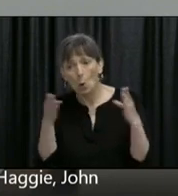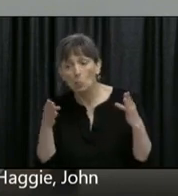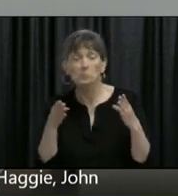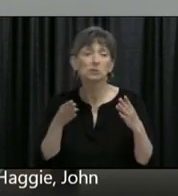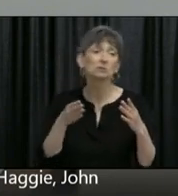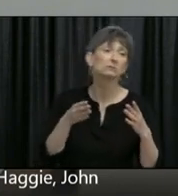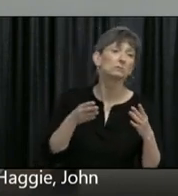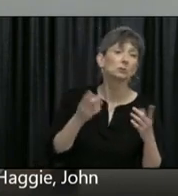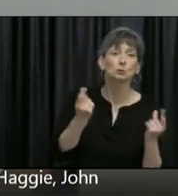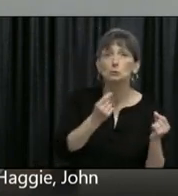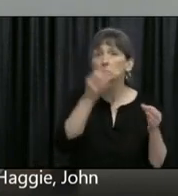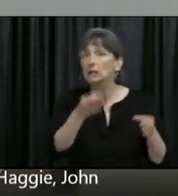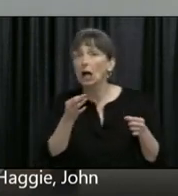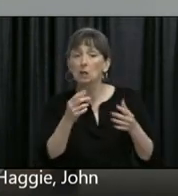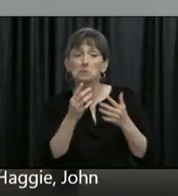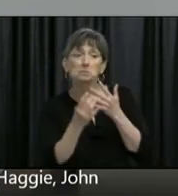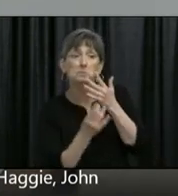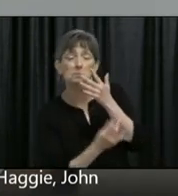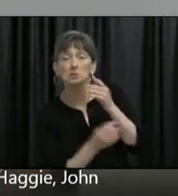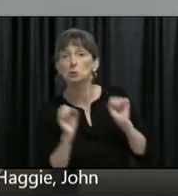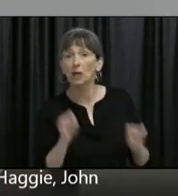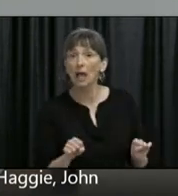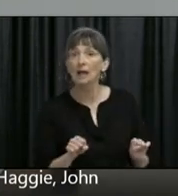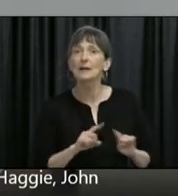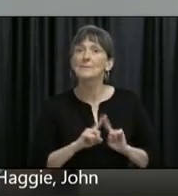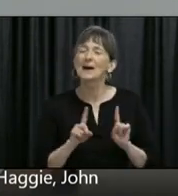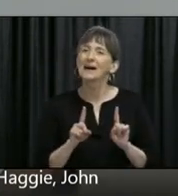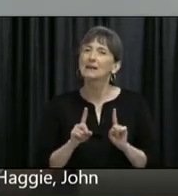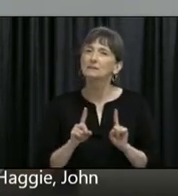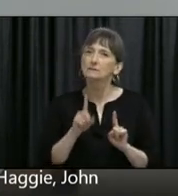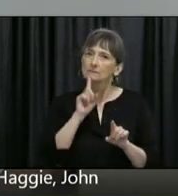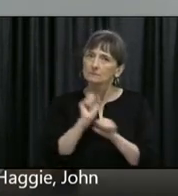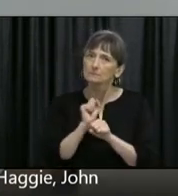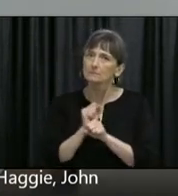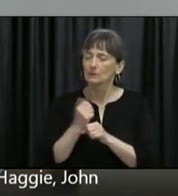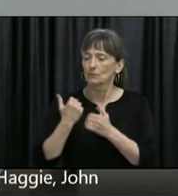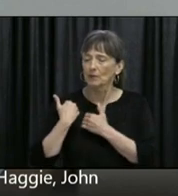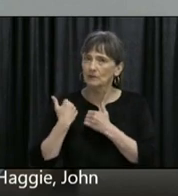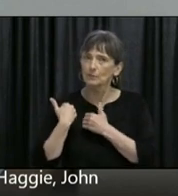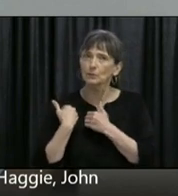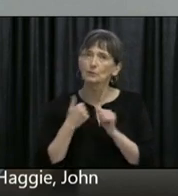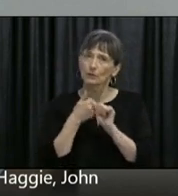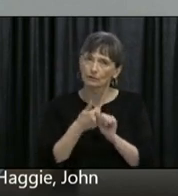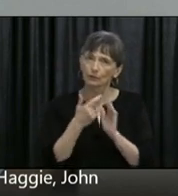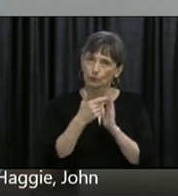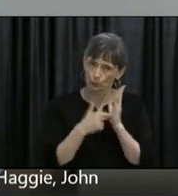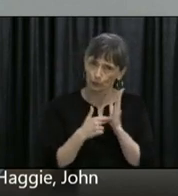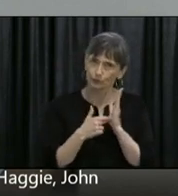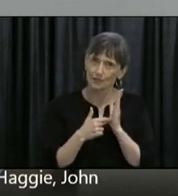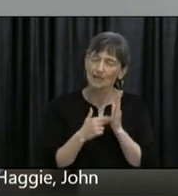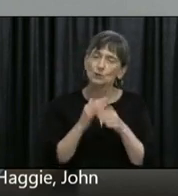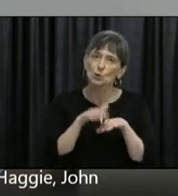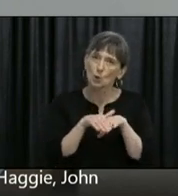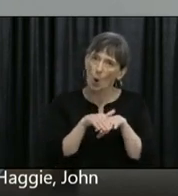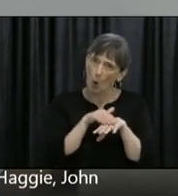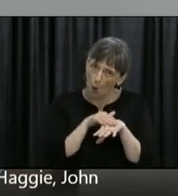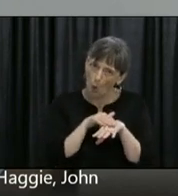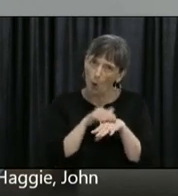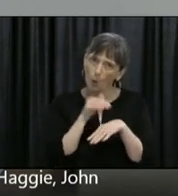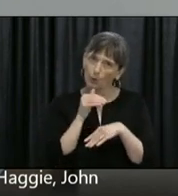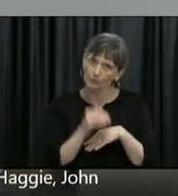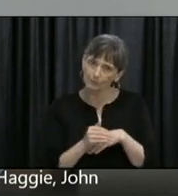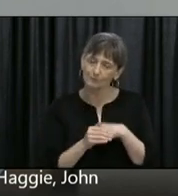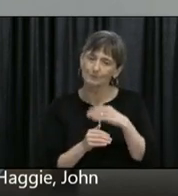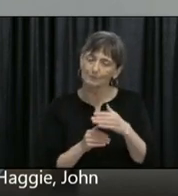normal may well be. But again, it's part of a graduated move and we need to walk before we